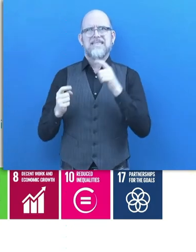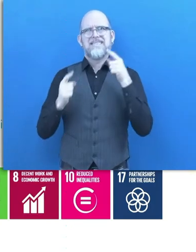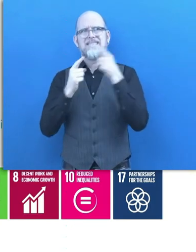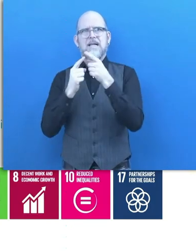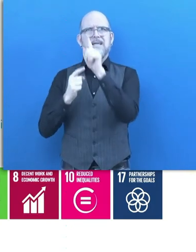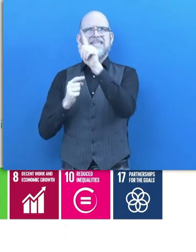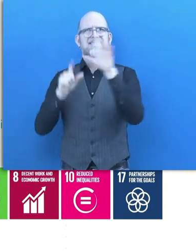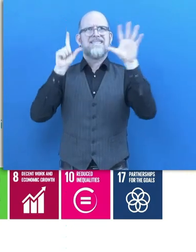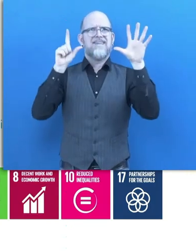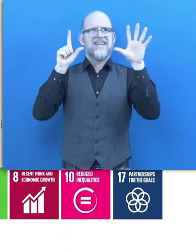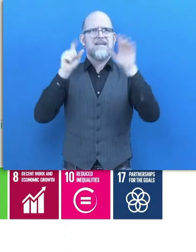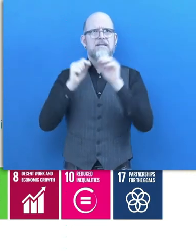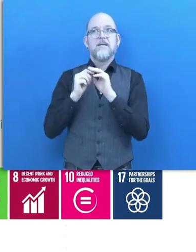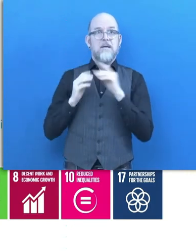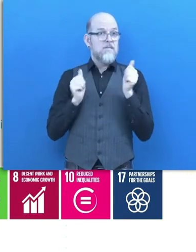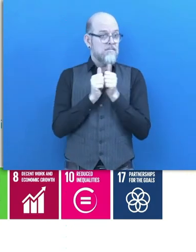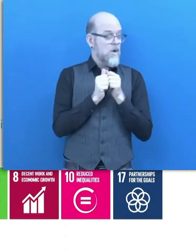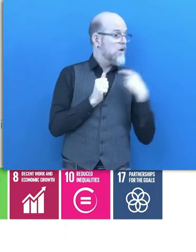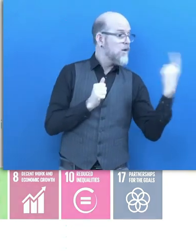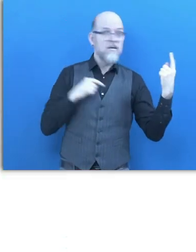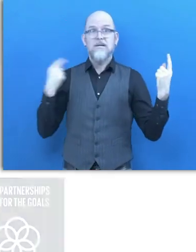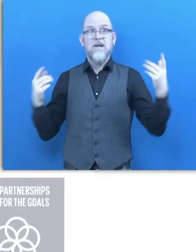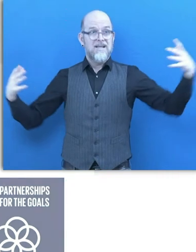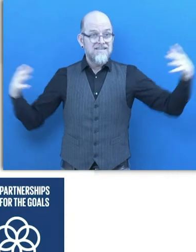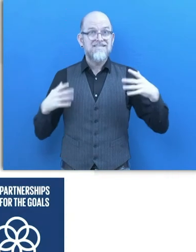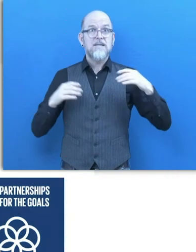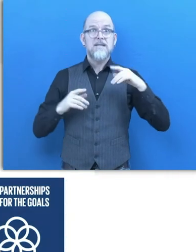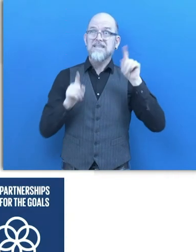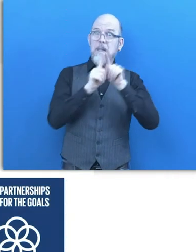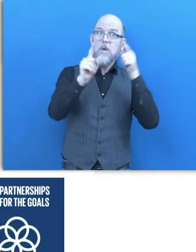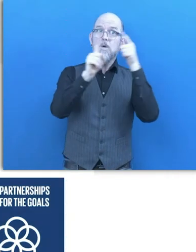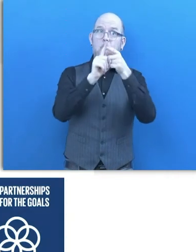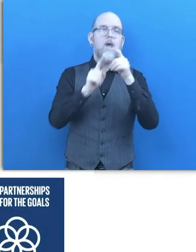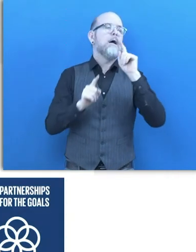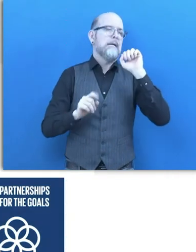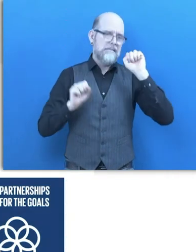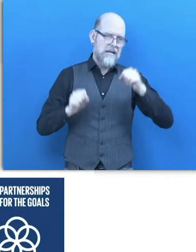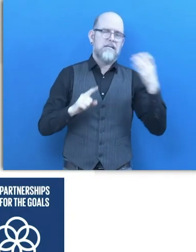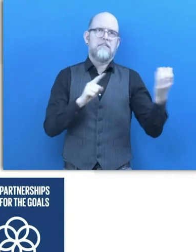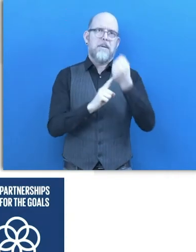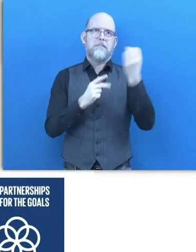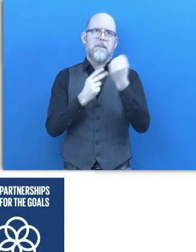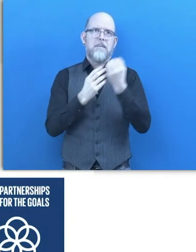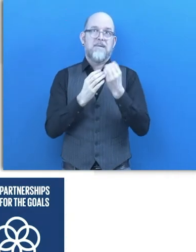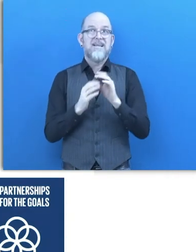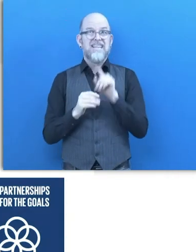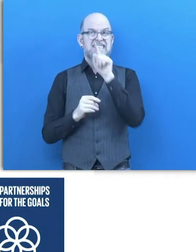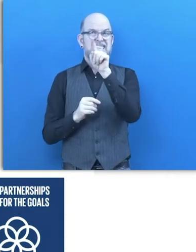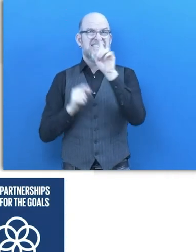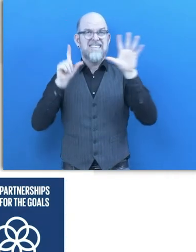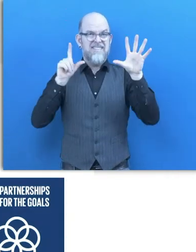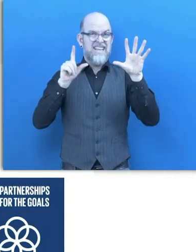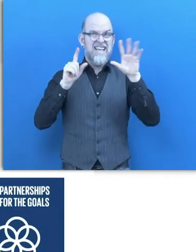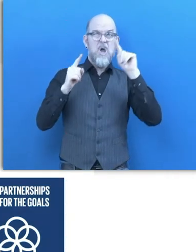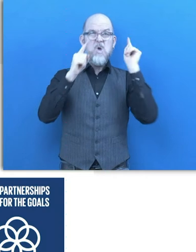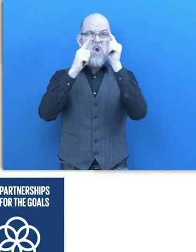and partnerships work together in the same direction. Out of the 17 goals, we focus